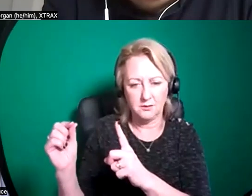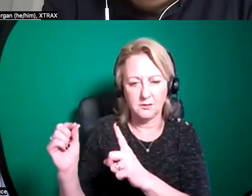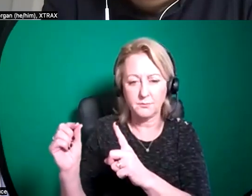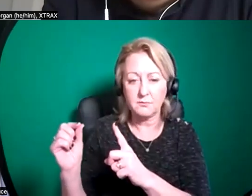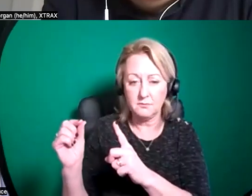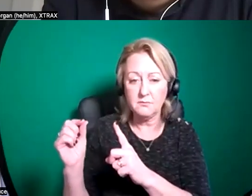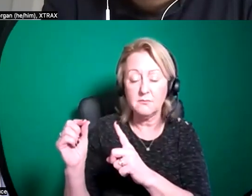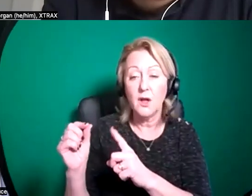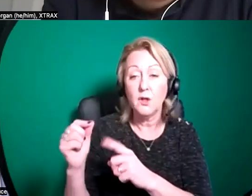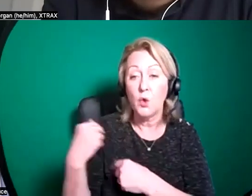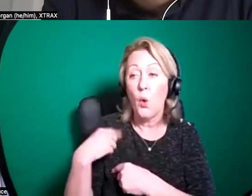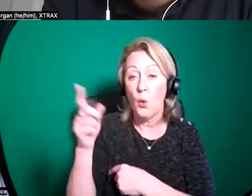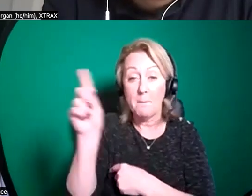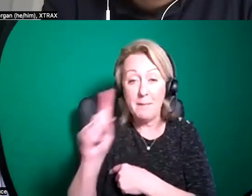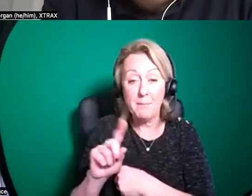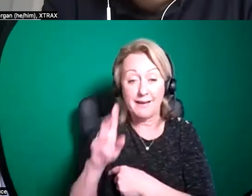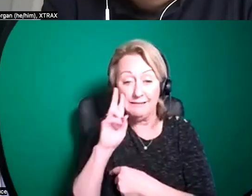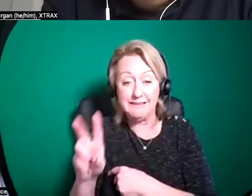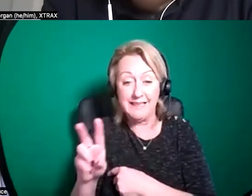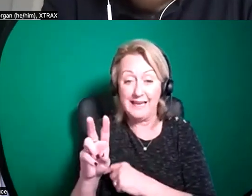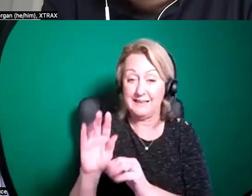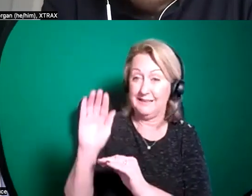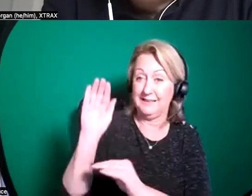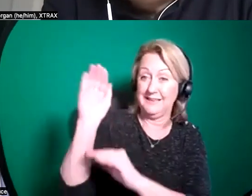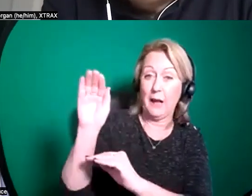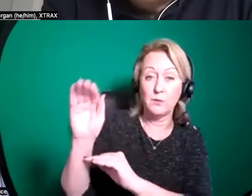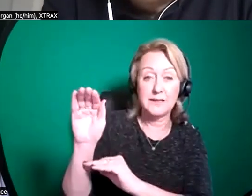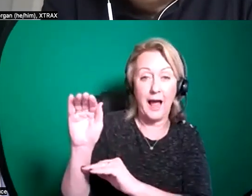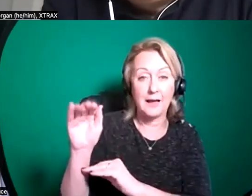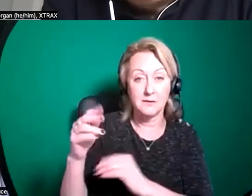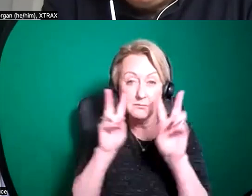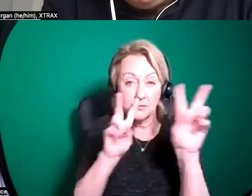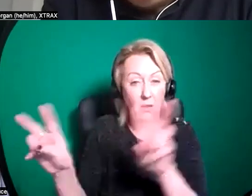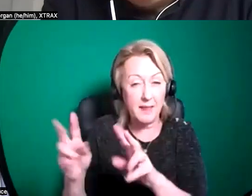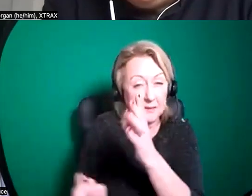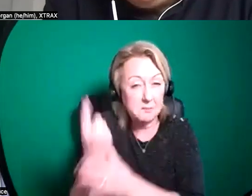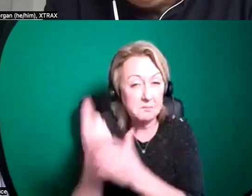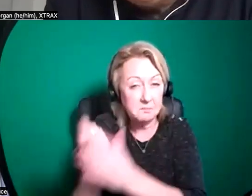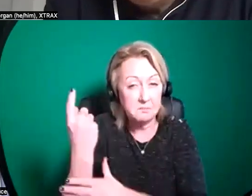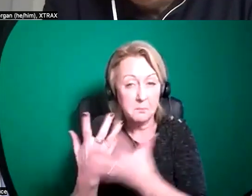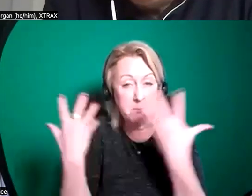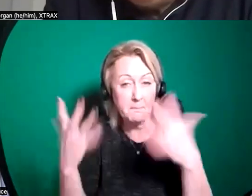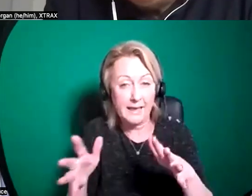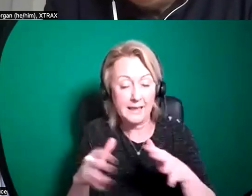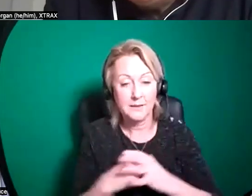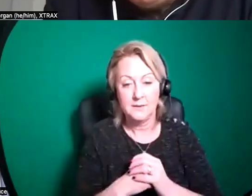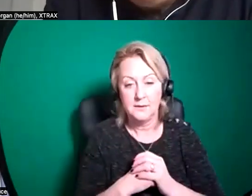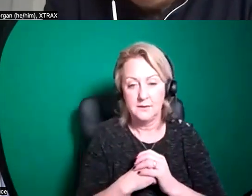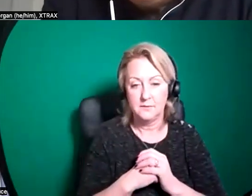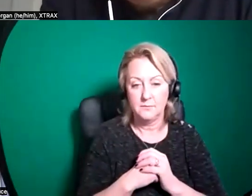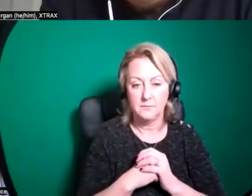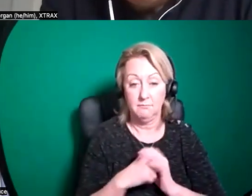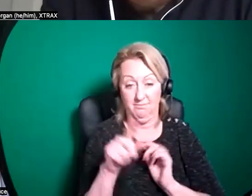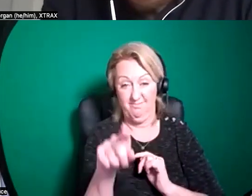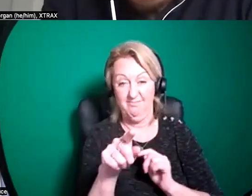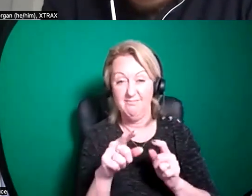um outdoors in quite large scale so those are the two i'd highlight in the last couple of years yeah great thanks and i think uh danielle's uh